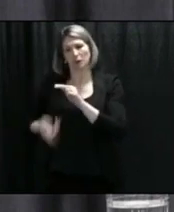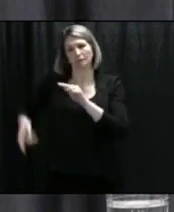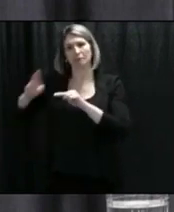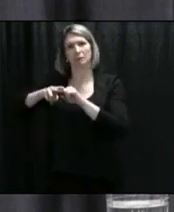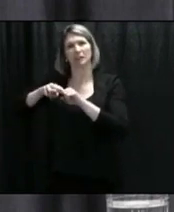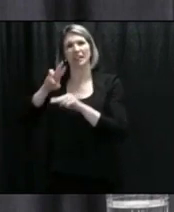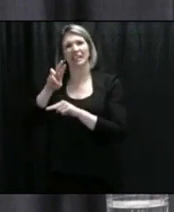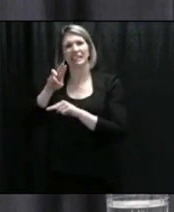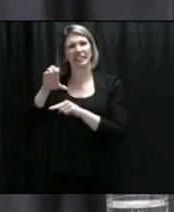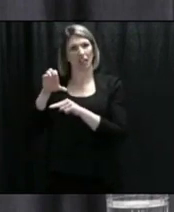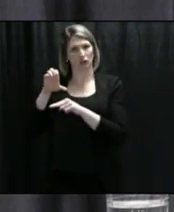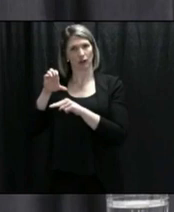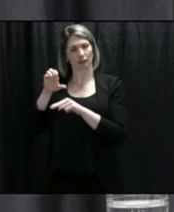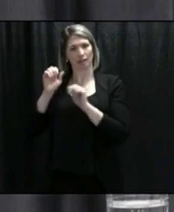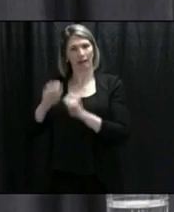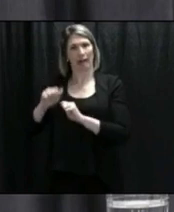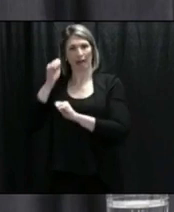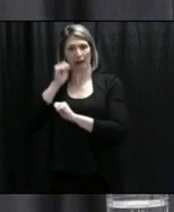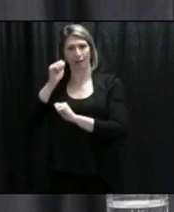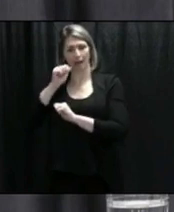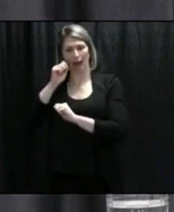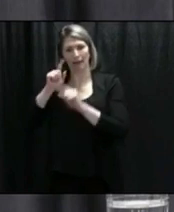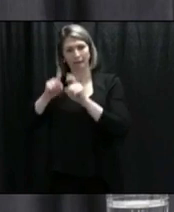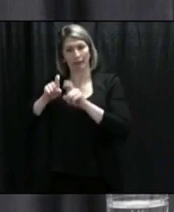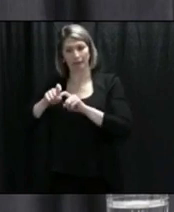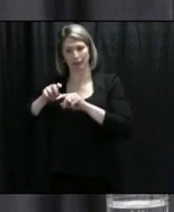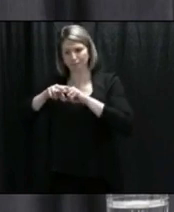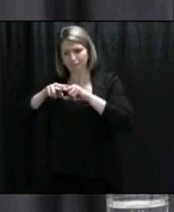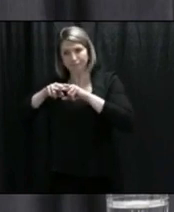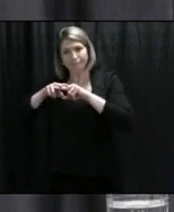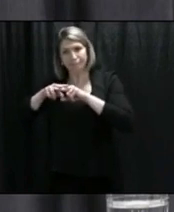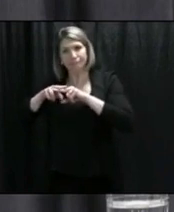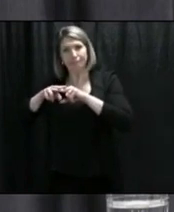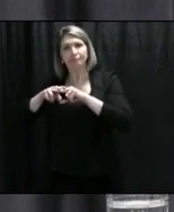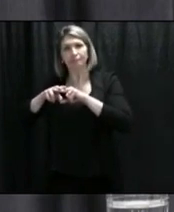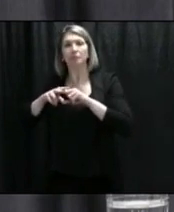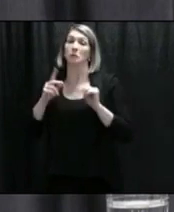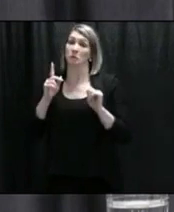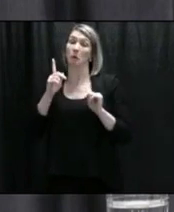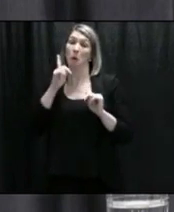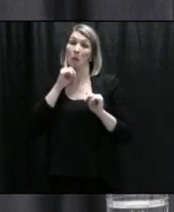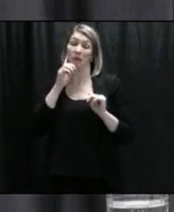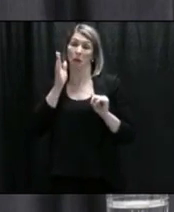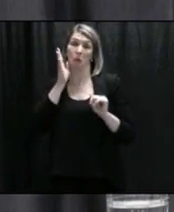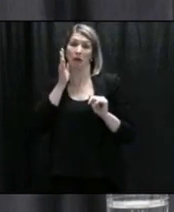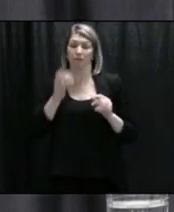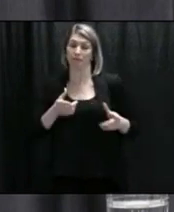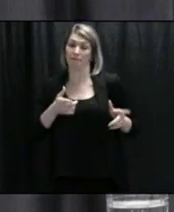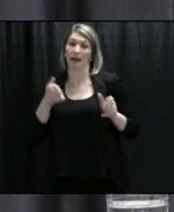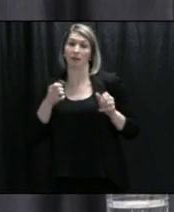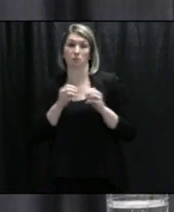introducing when fully realized would probably more than treble that capacity in a day.